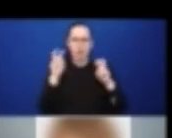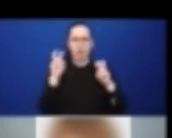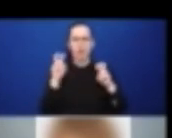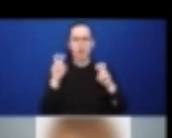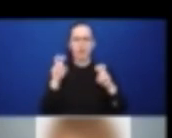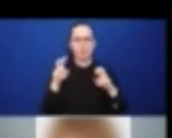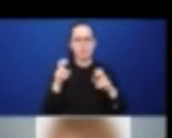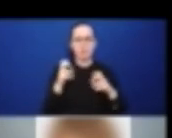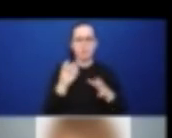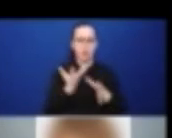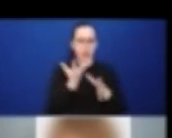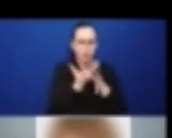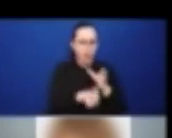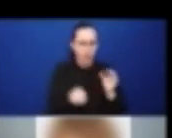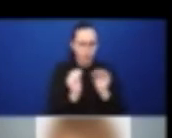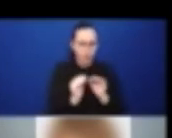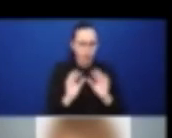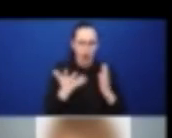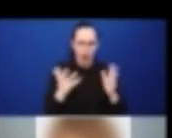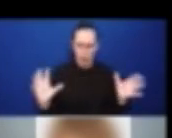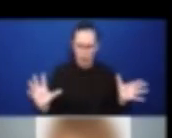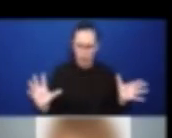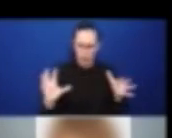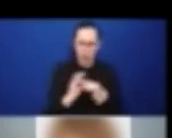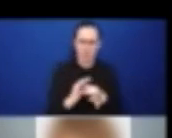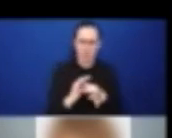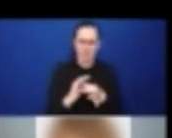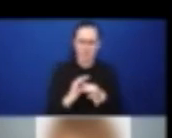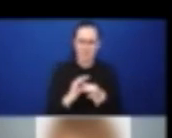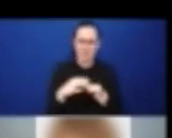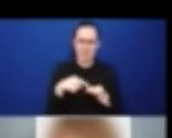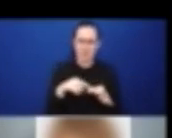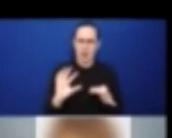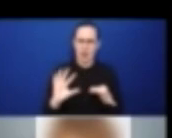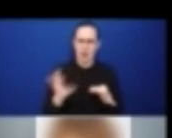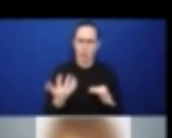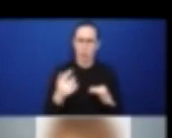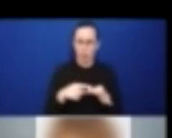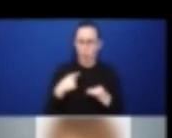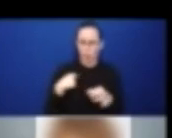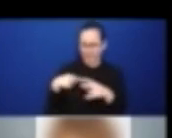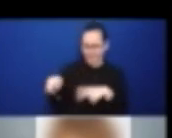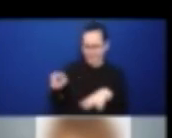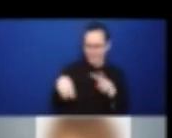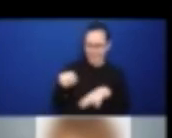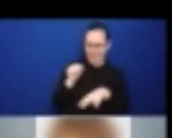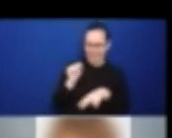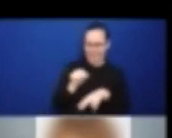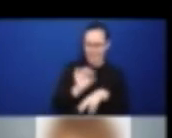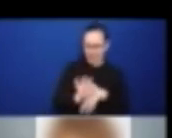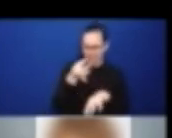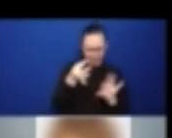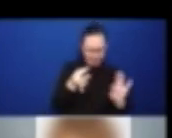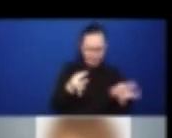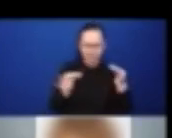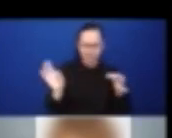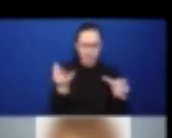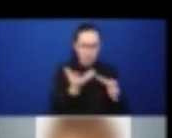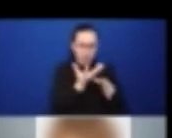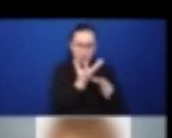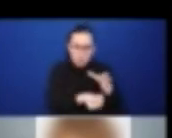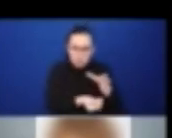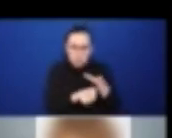Commissioner for Human Rights, as a way to understand which were the structures, process and potential outcomes.